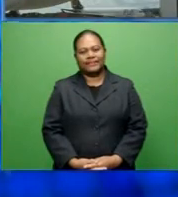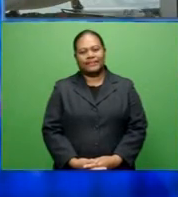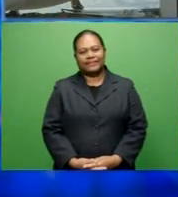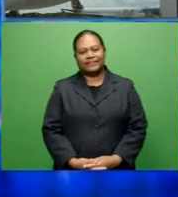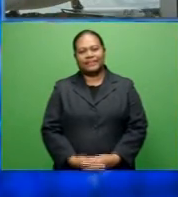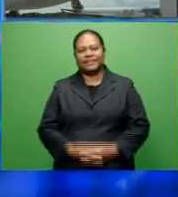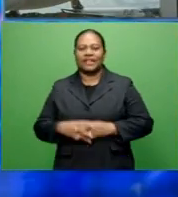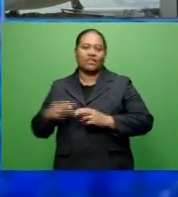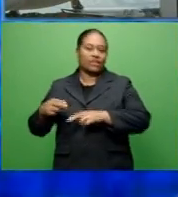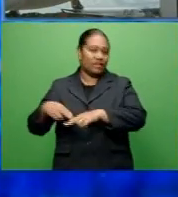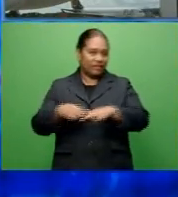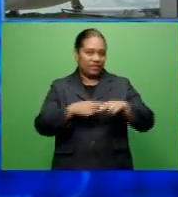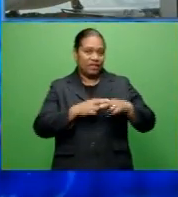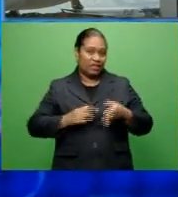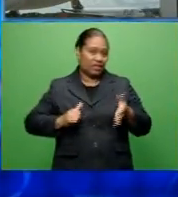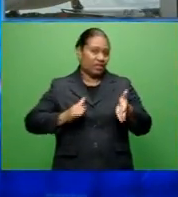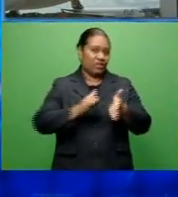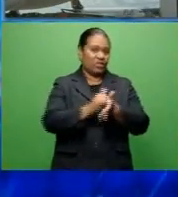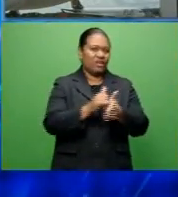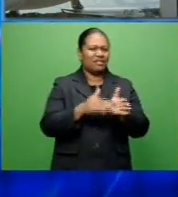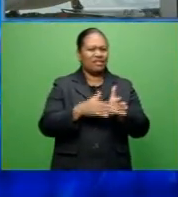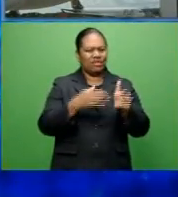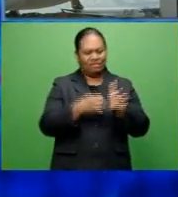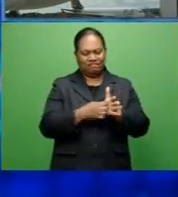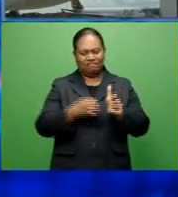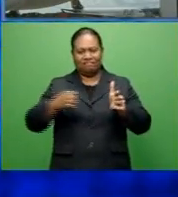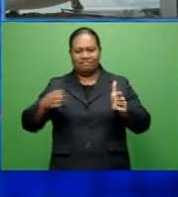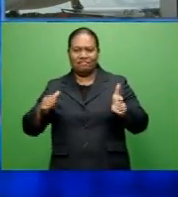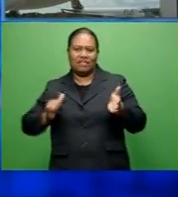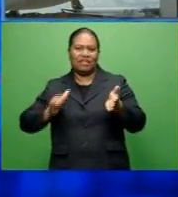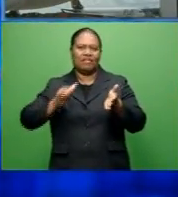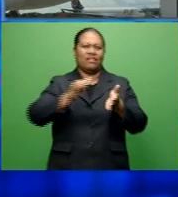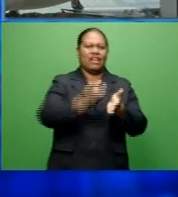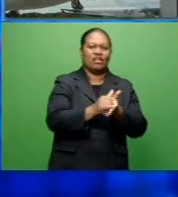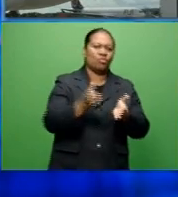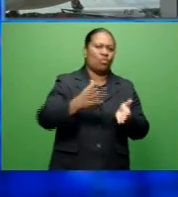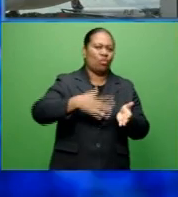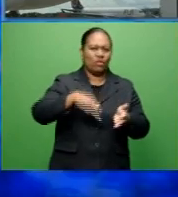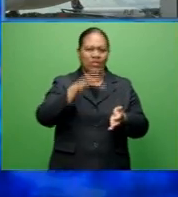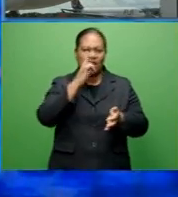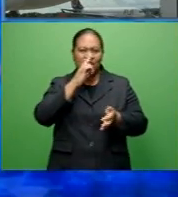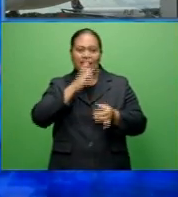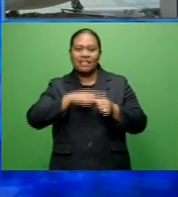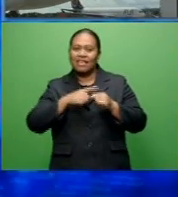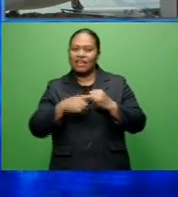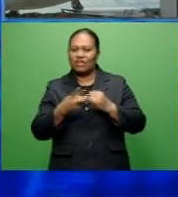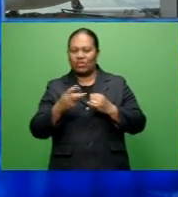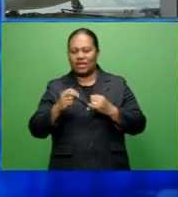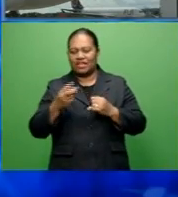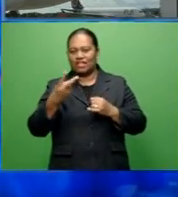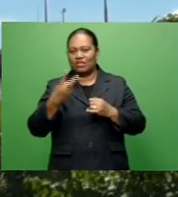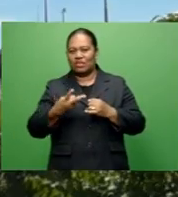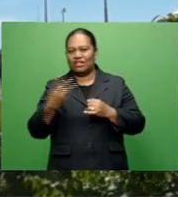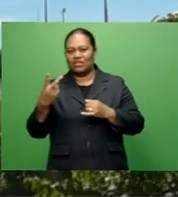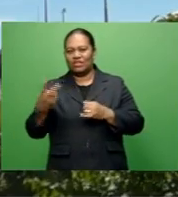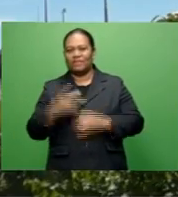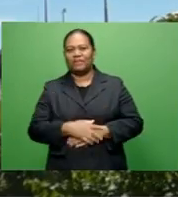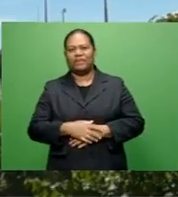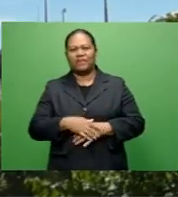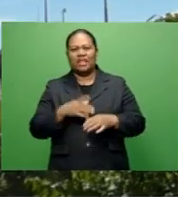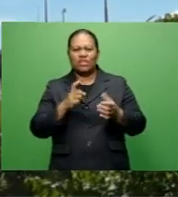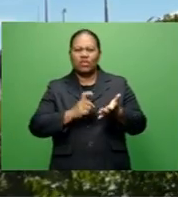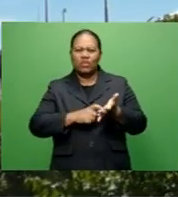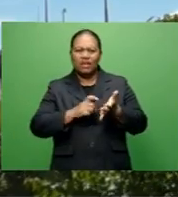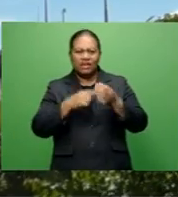Fiji Airways has extended the flight credit's validity of its customers up to the end of 2022. The credits